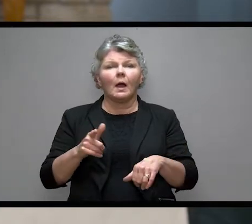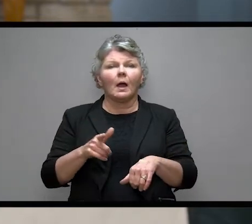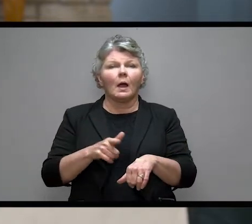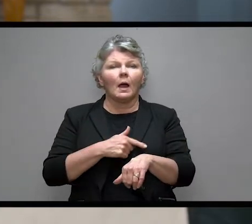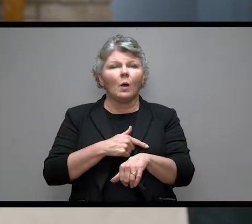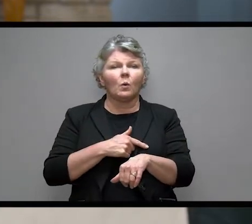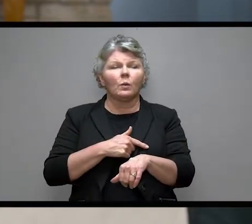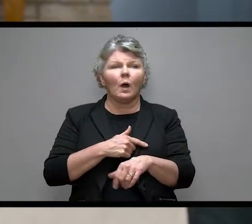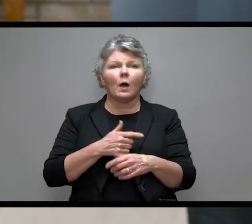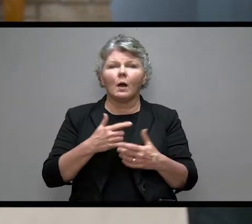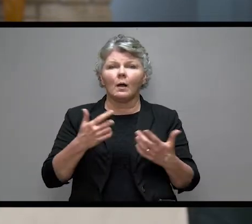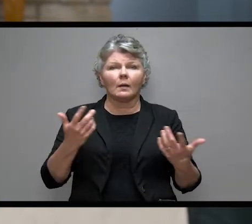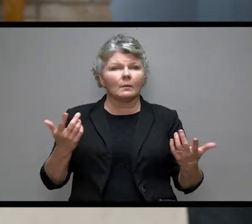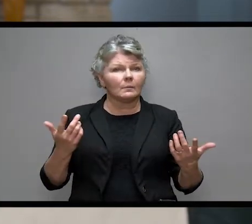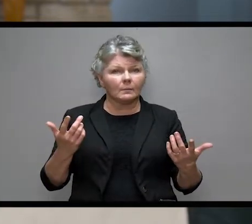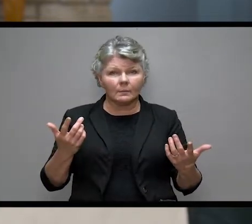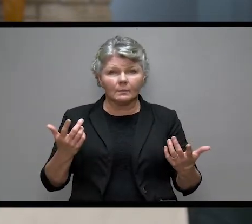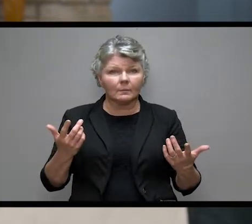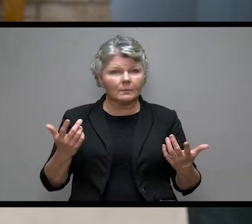How long had it been?